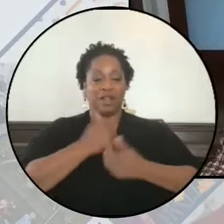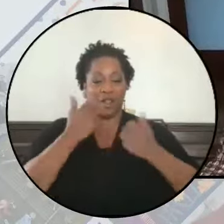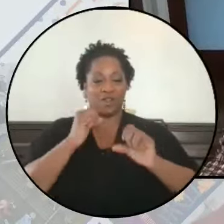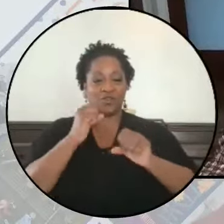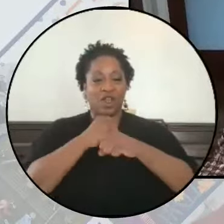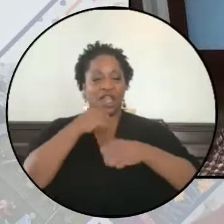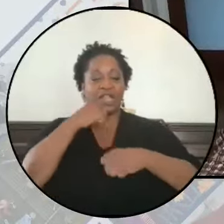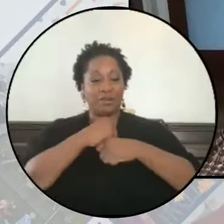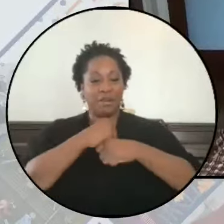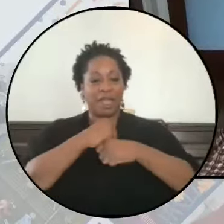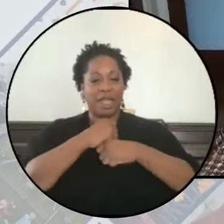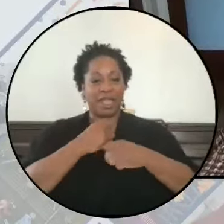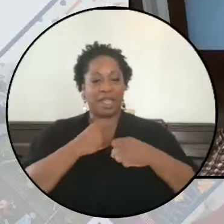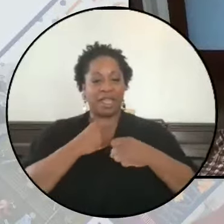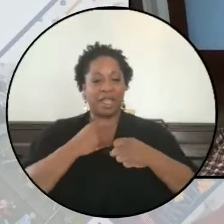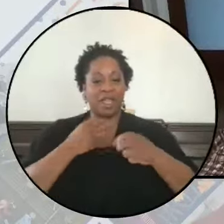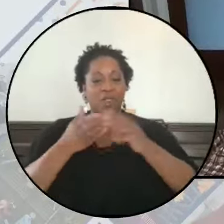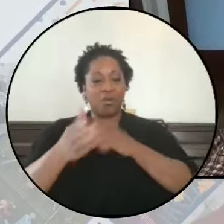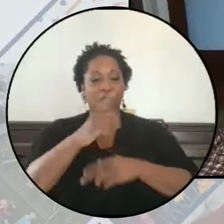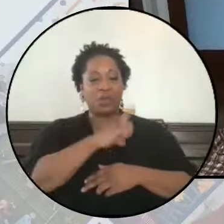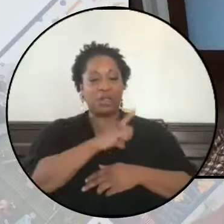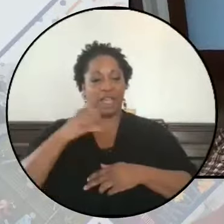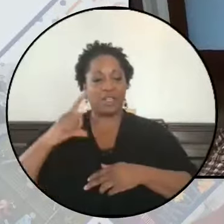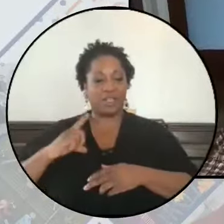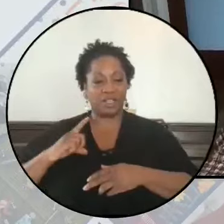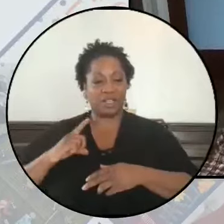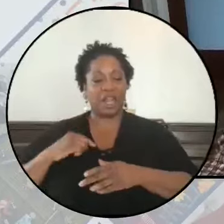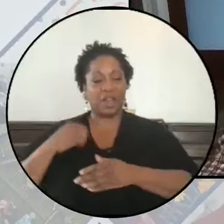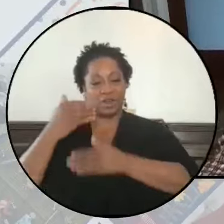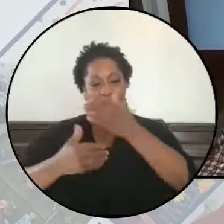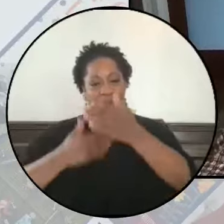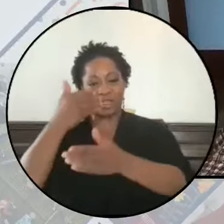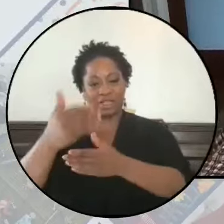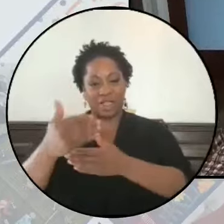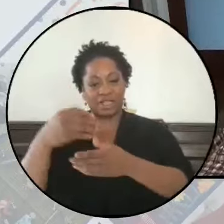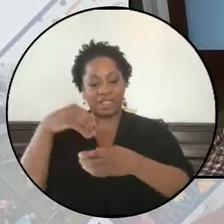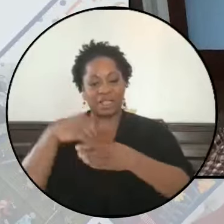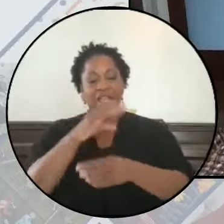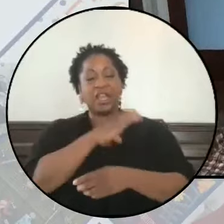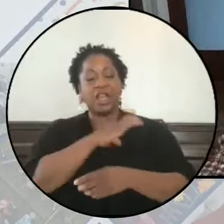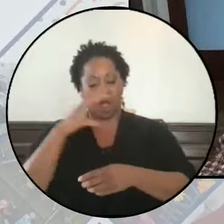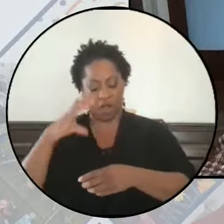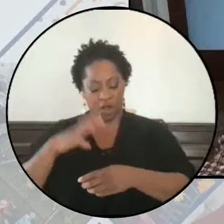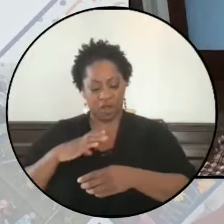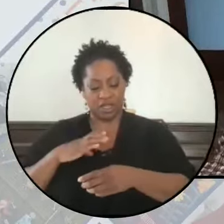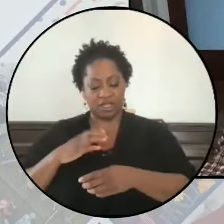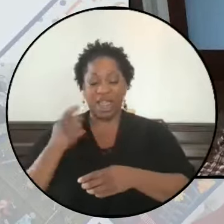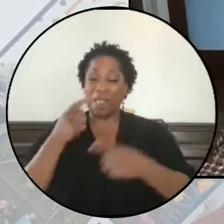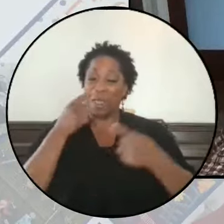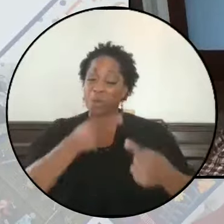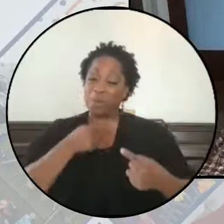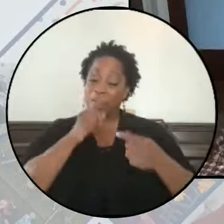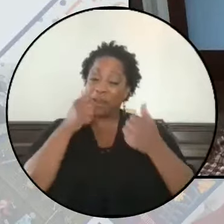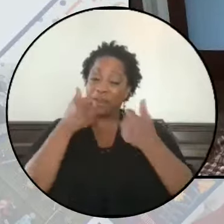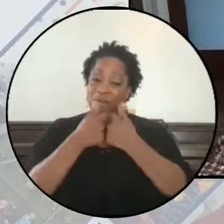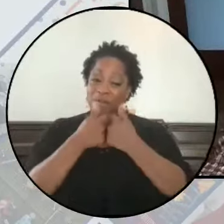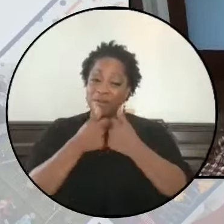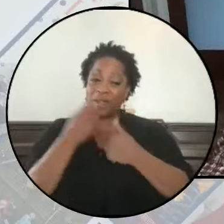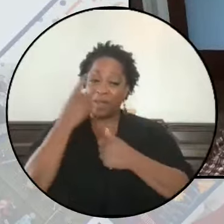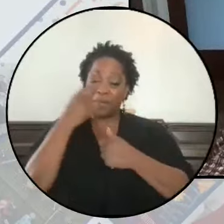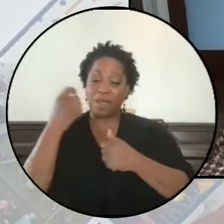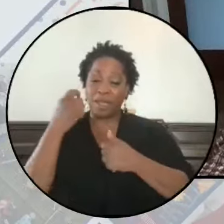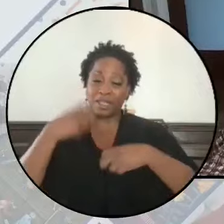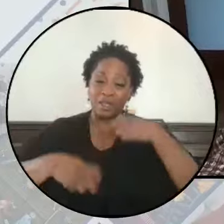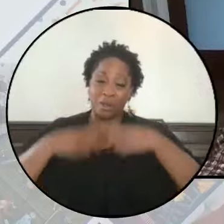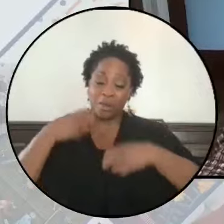to make its way through the legislative process and is having trouble because of the problems in the